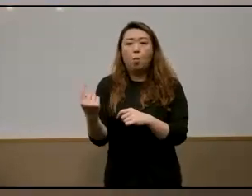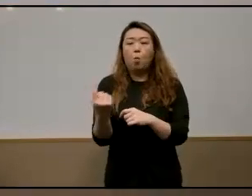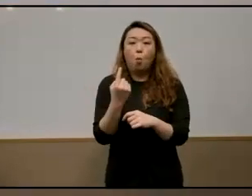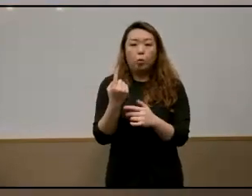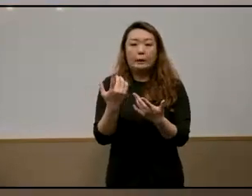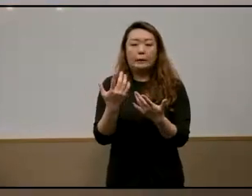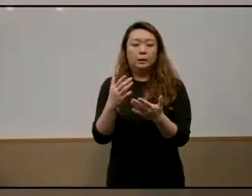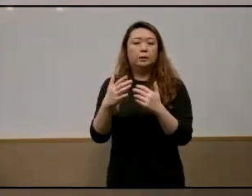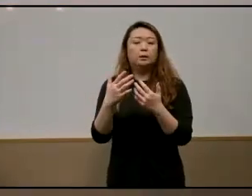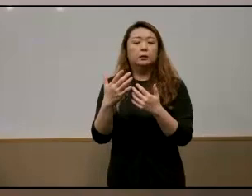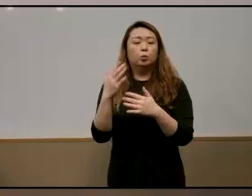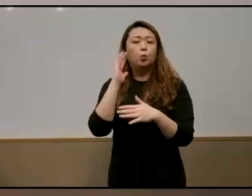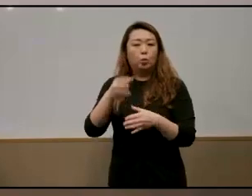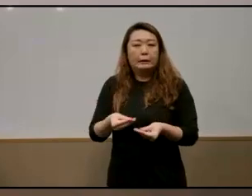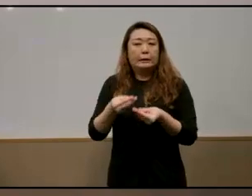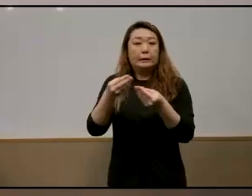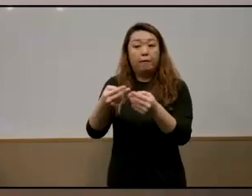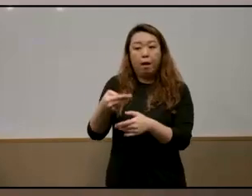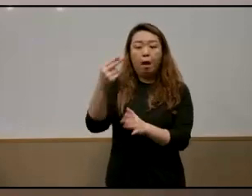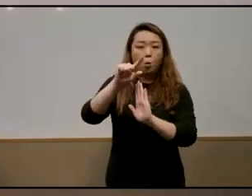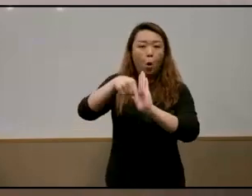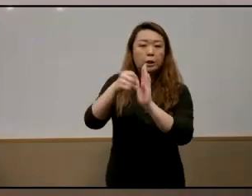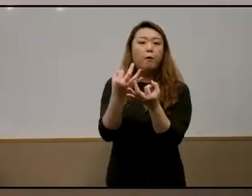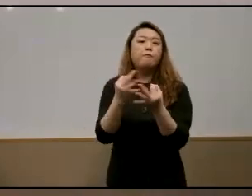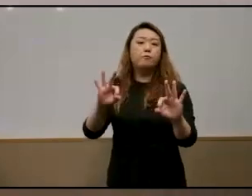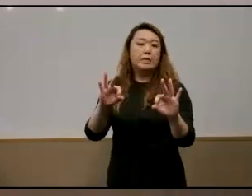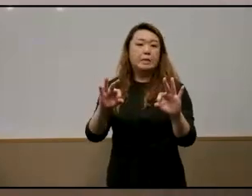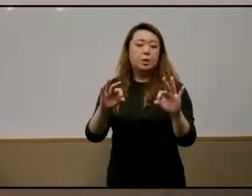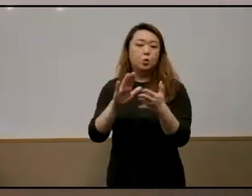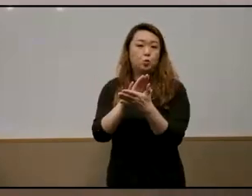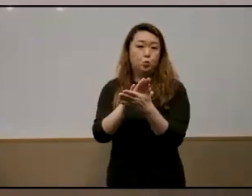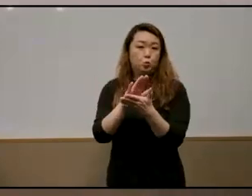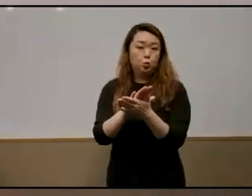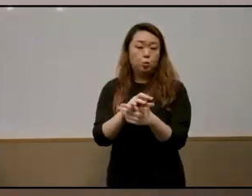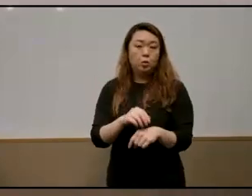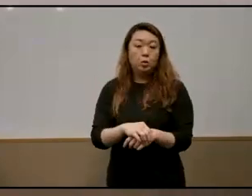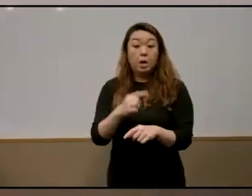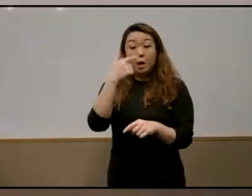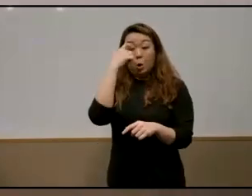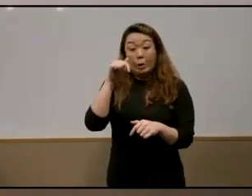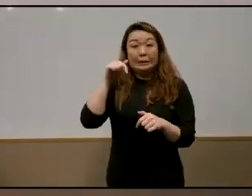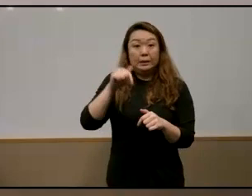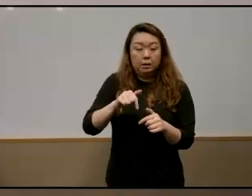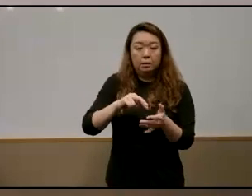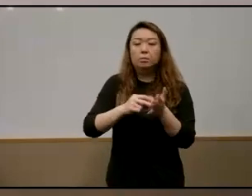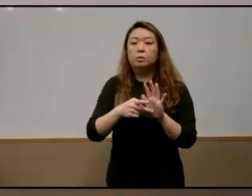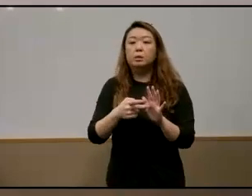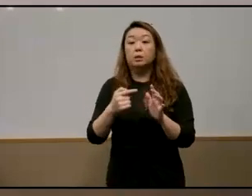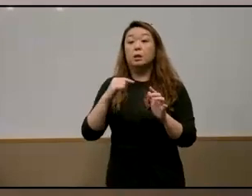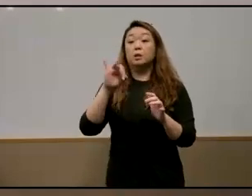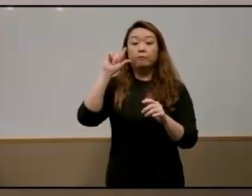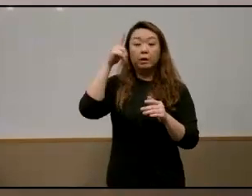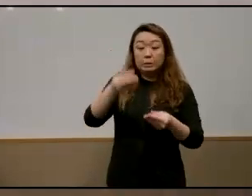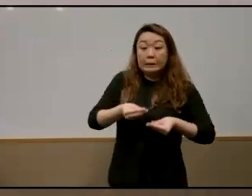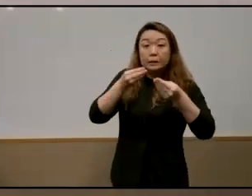provide high quality virtually free schooling but beyond this and indeed because of this you and your family need to be responsible and help